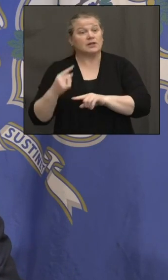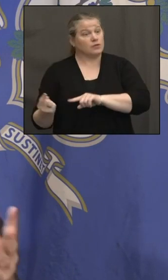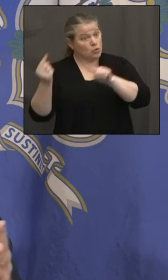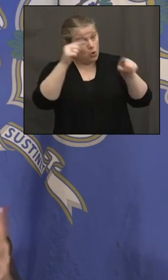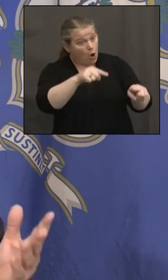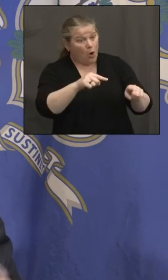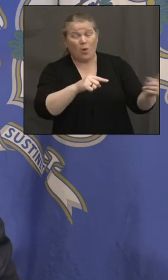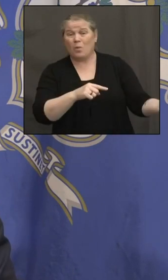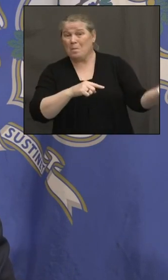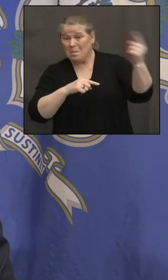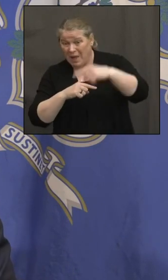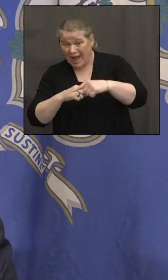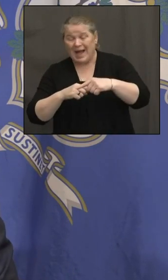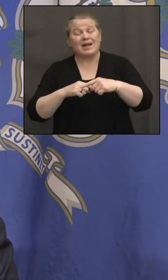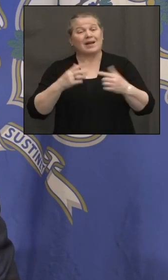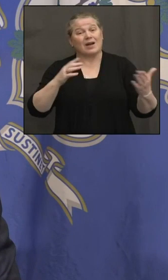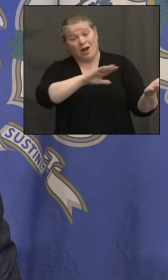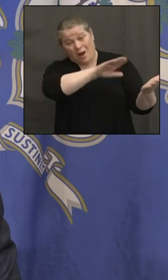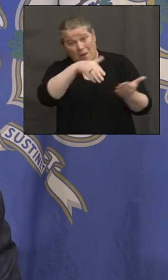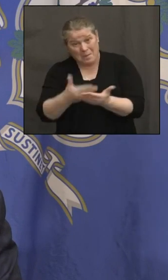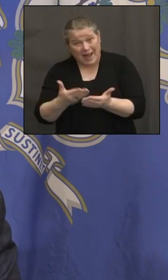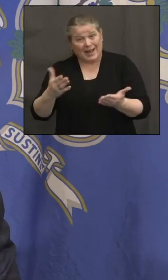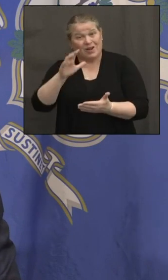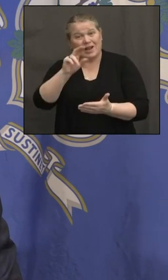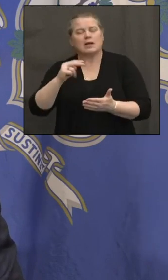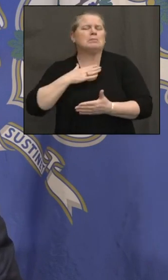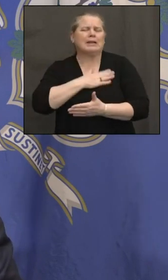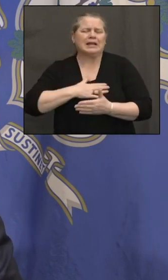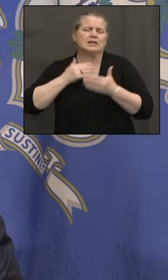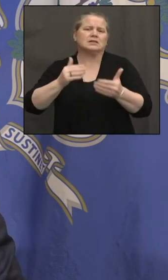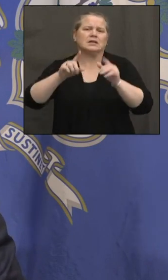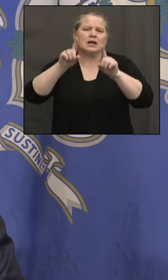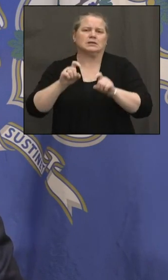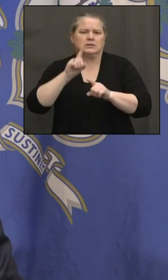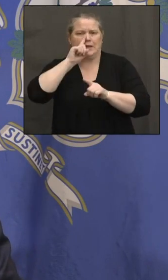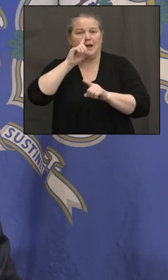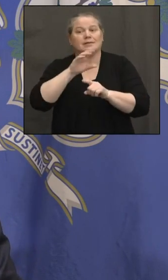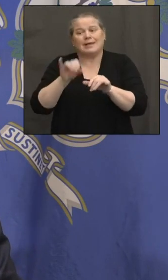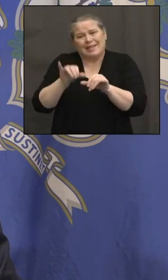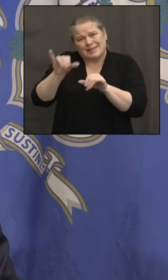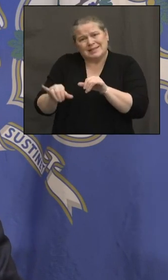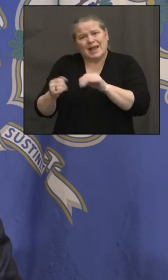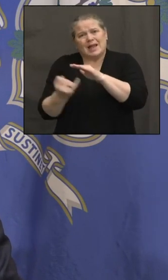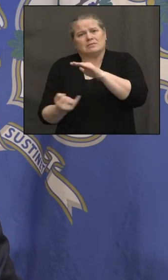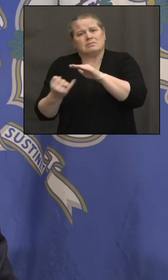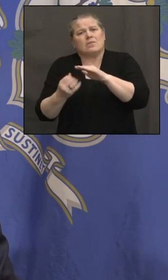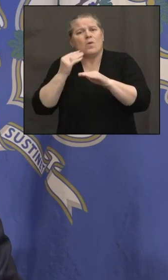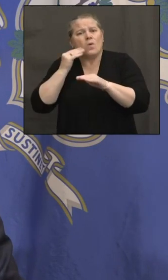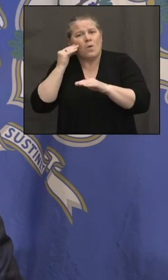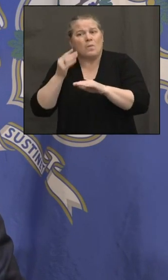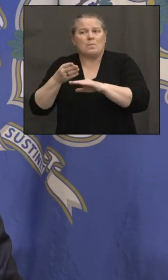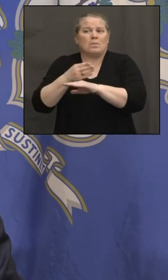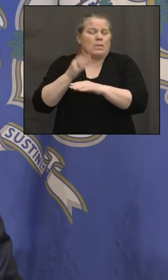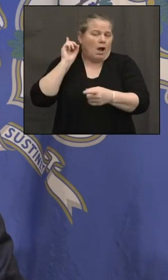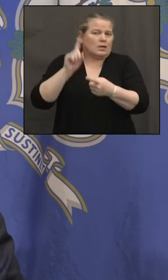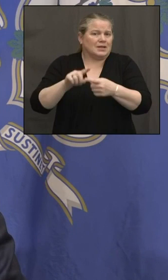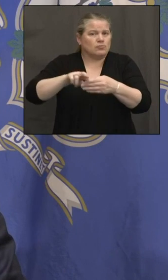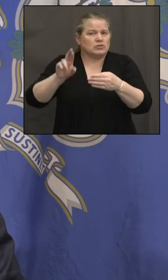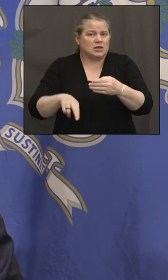yourself, your family, your community, and sit back until you get the results of that test. That's what I'd ask, Emily. Thanks for asking that.